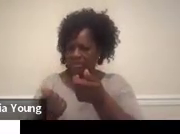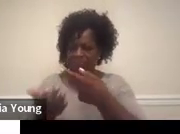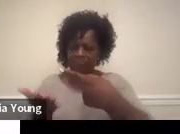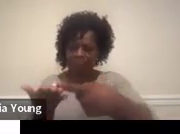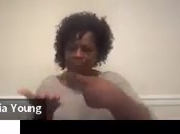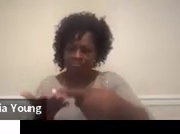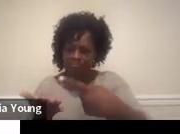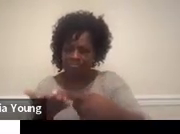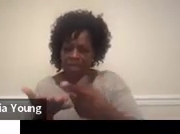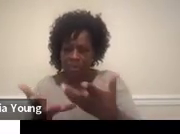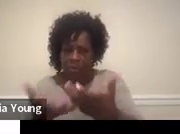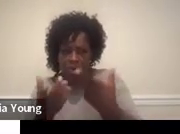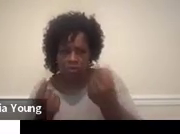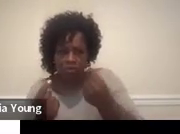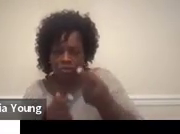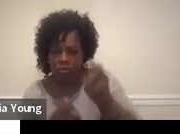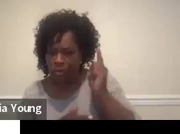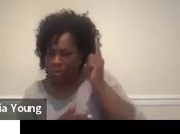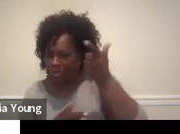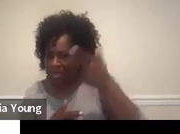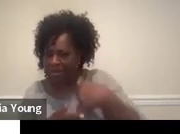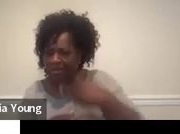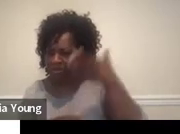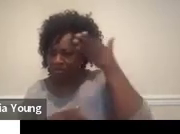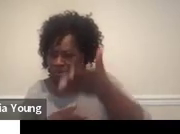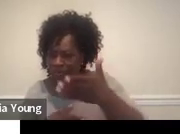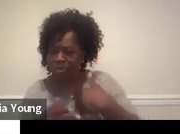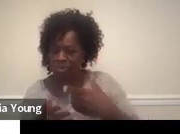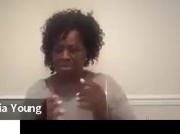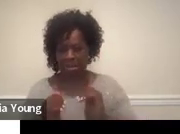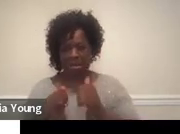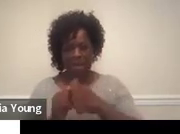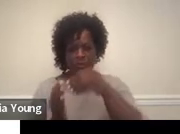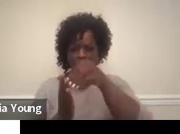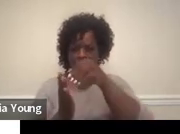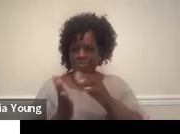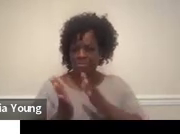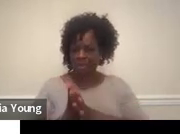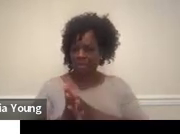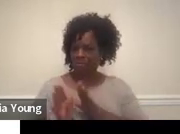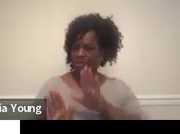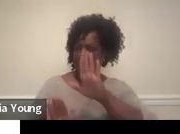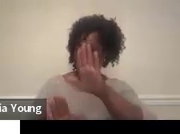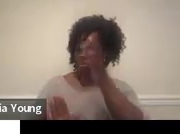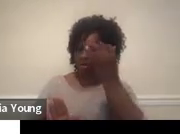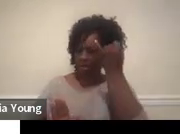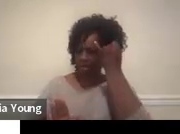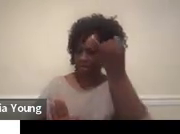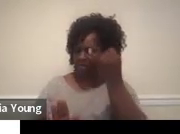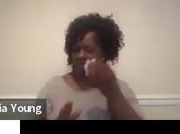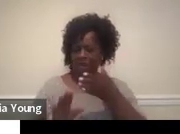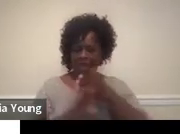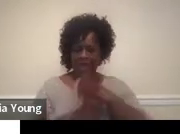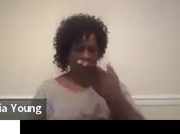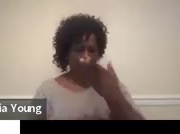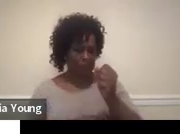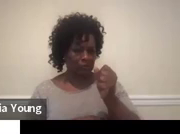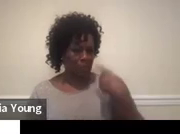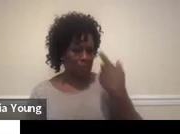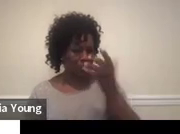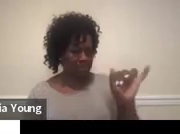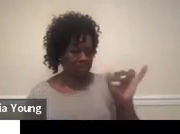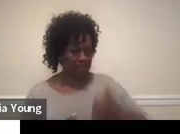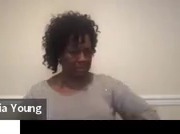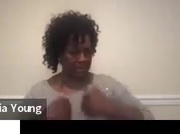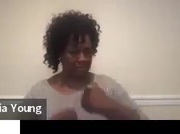career interest inventory and how it supports, you know, what his ideas of post-secondary life should